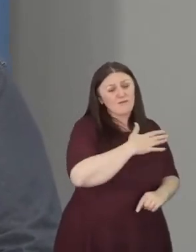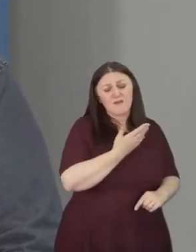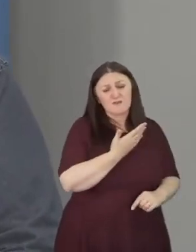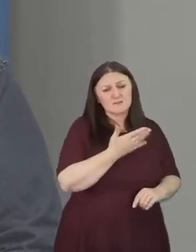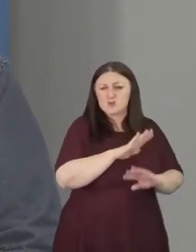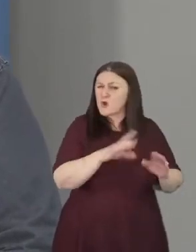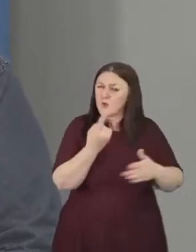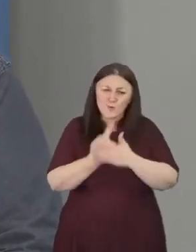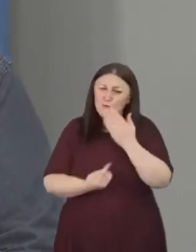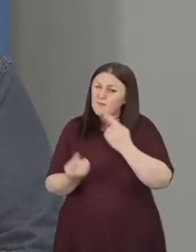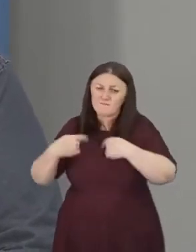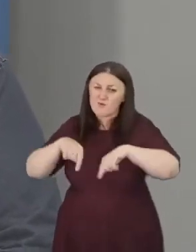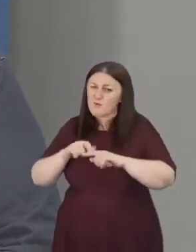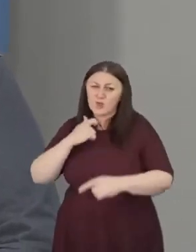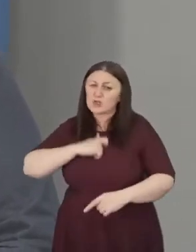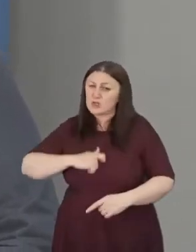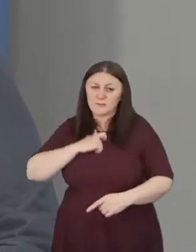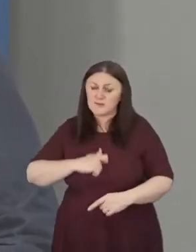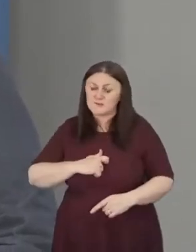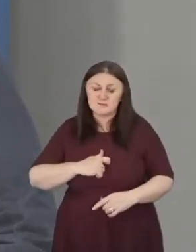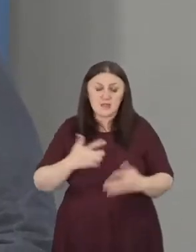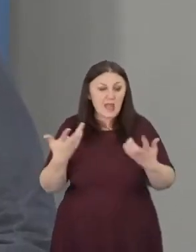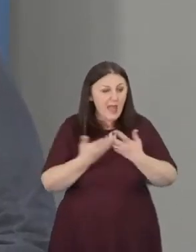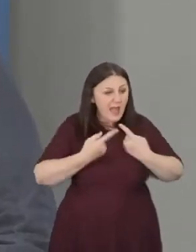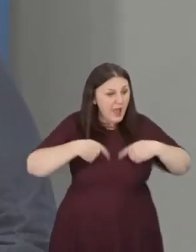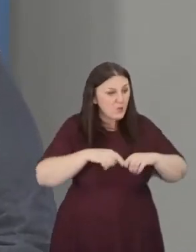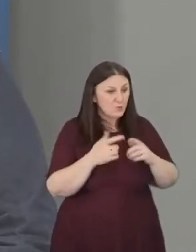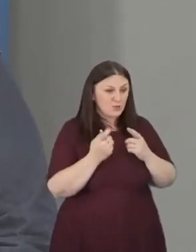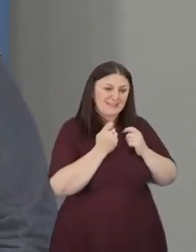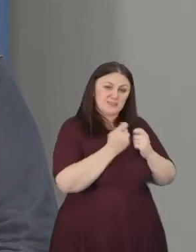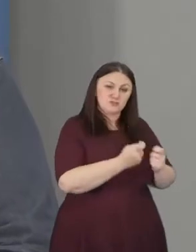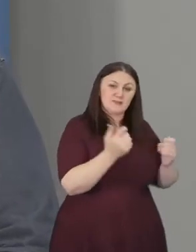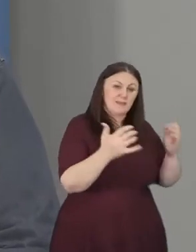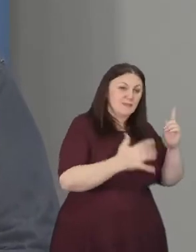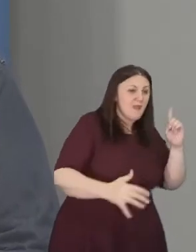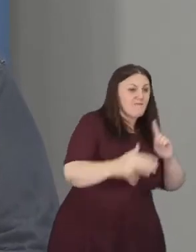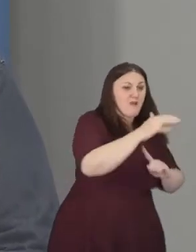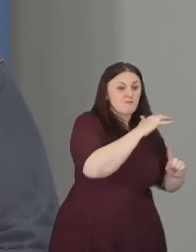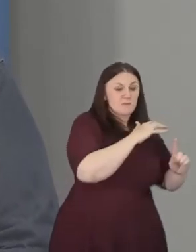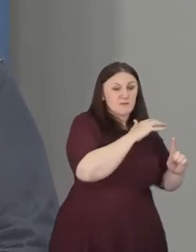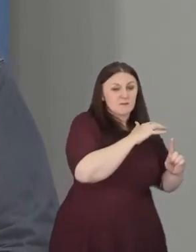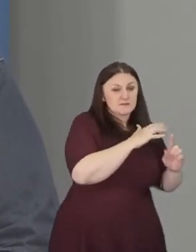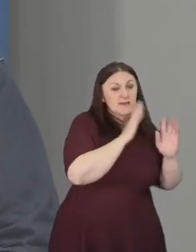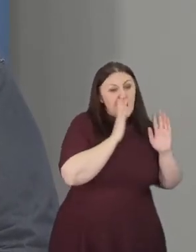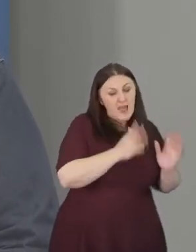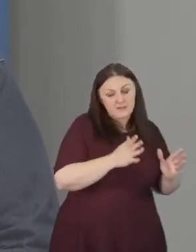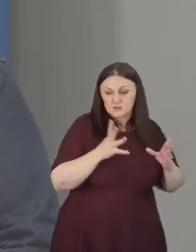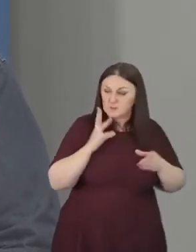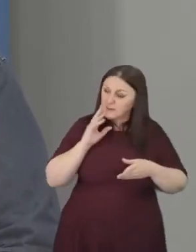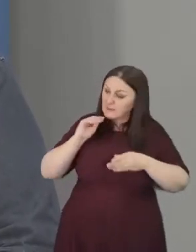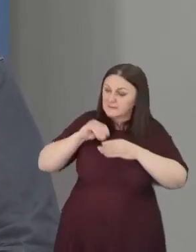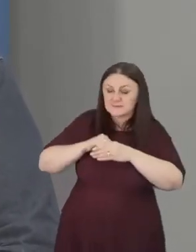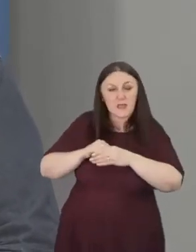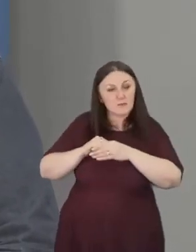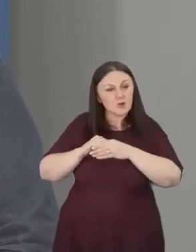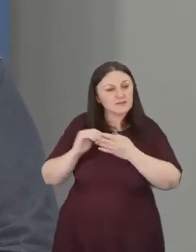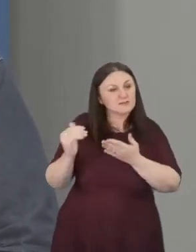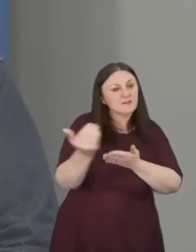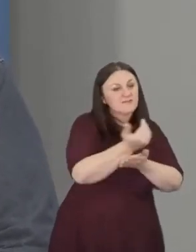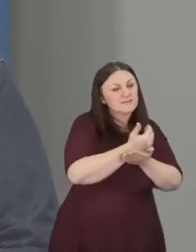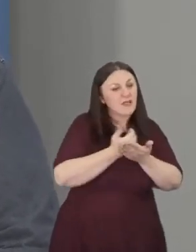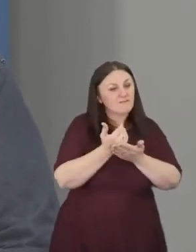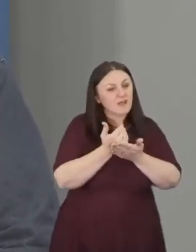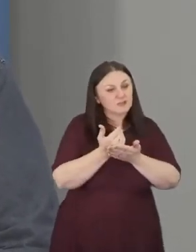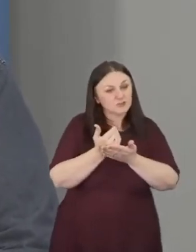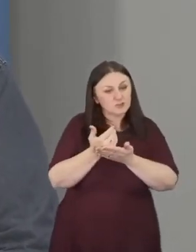How we treat the environment needs to be seen within the context of the salvation narrative and our place within the